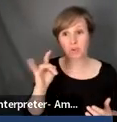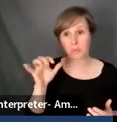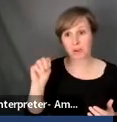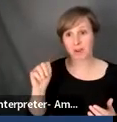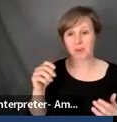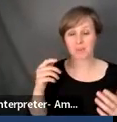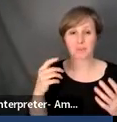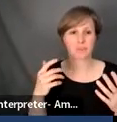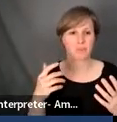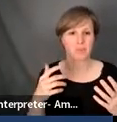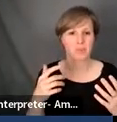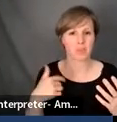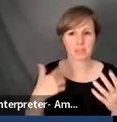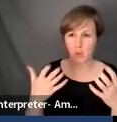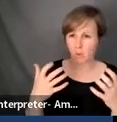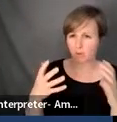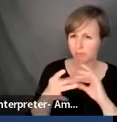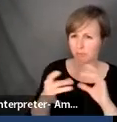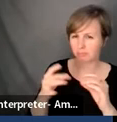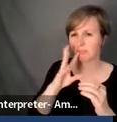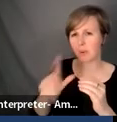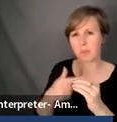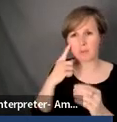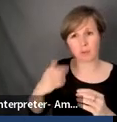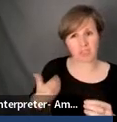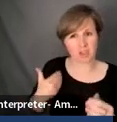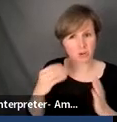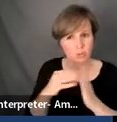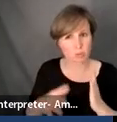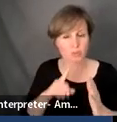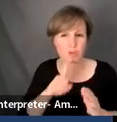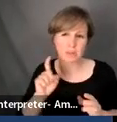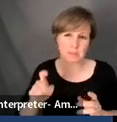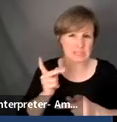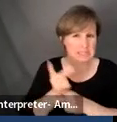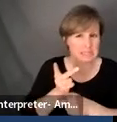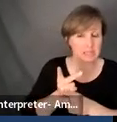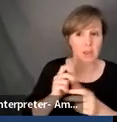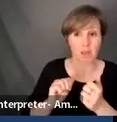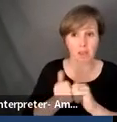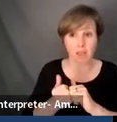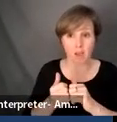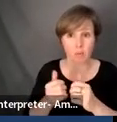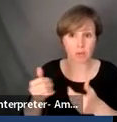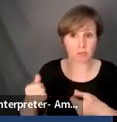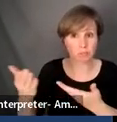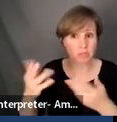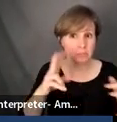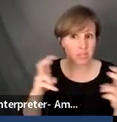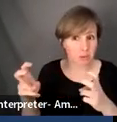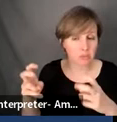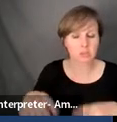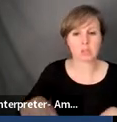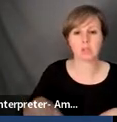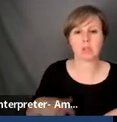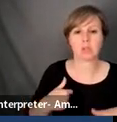for teachers of, uh, younger students that we have to be really careful the way we bring topics into the classroom in order not